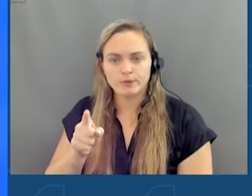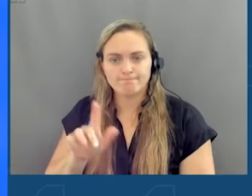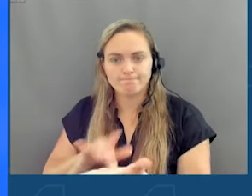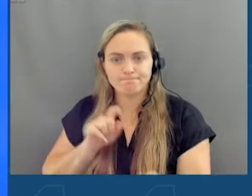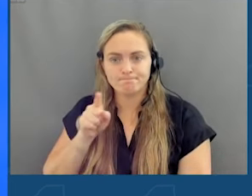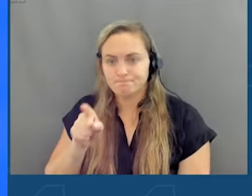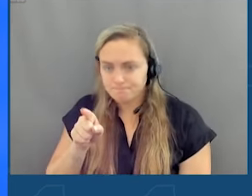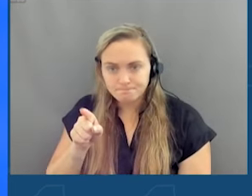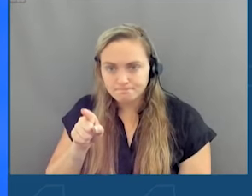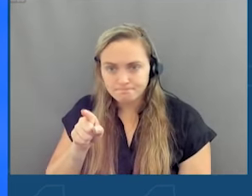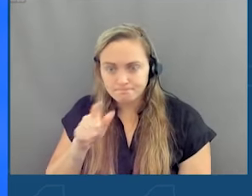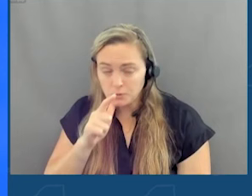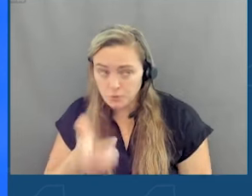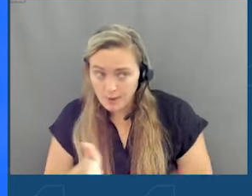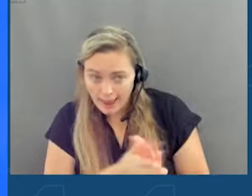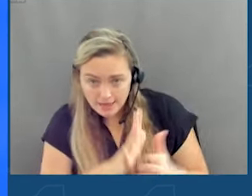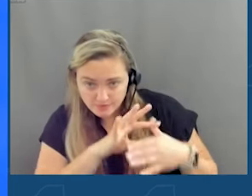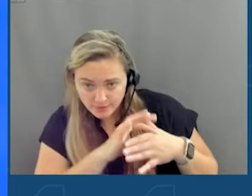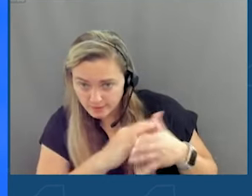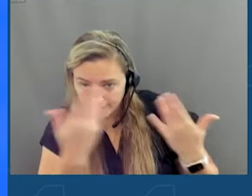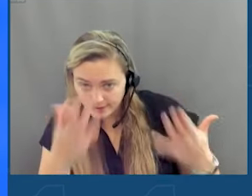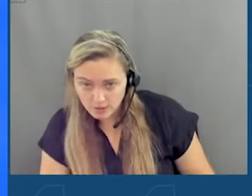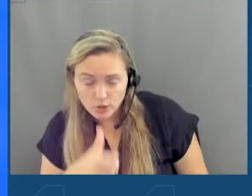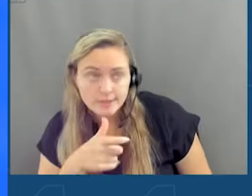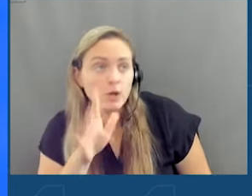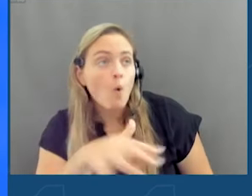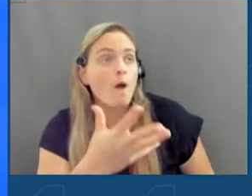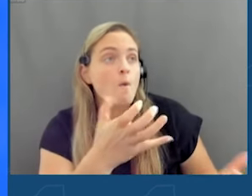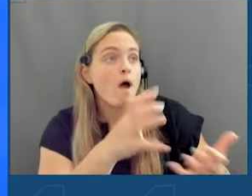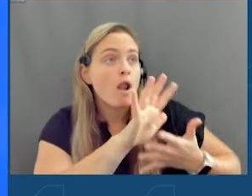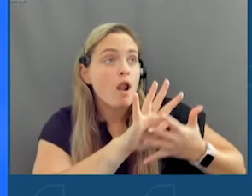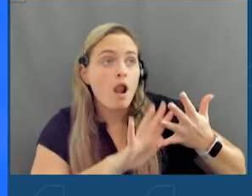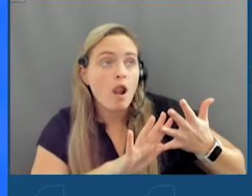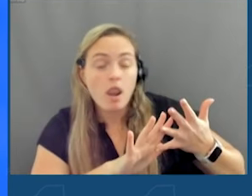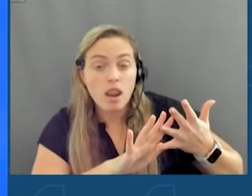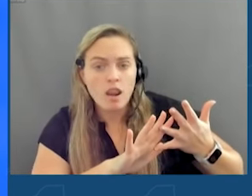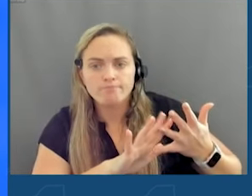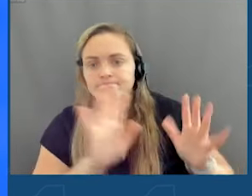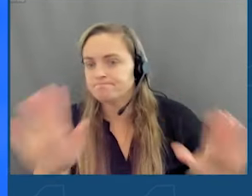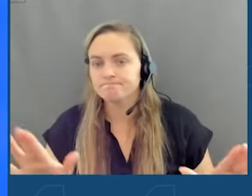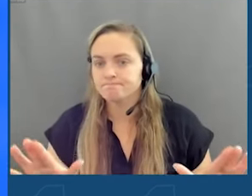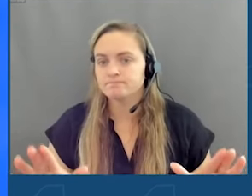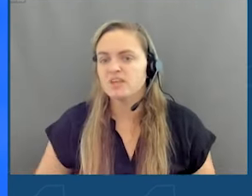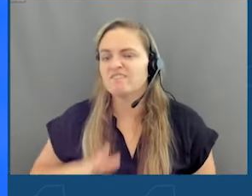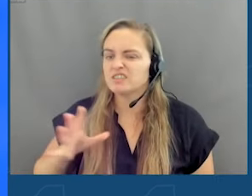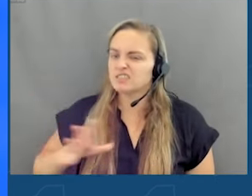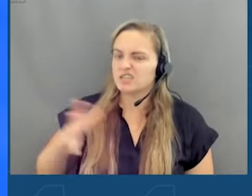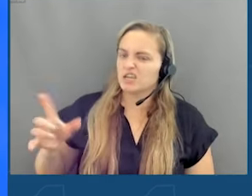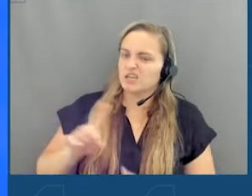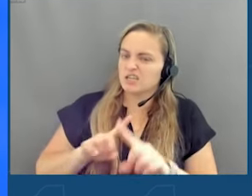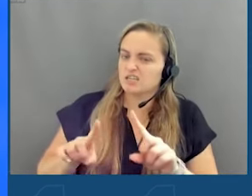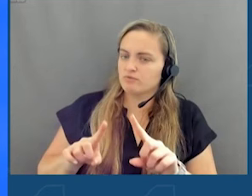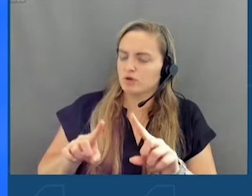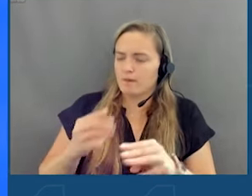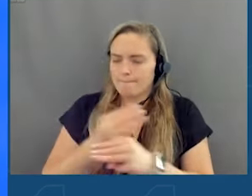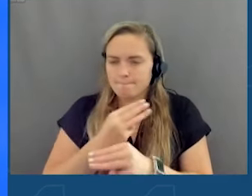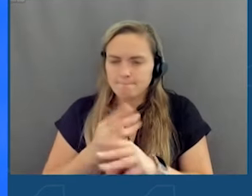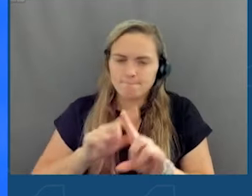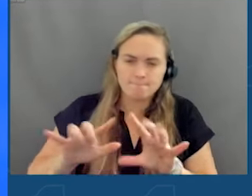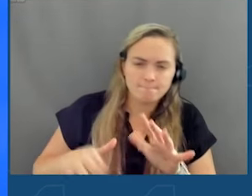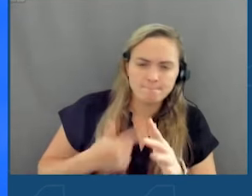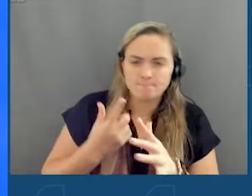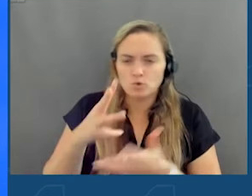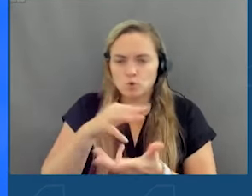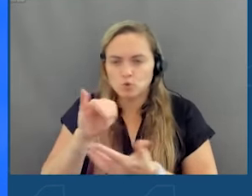You don't ask for this content. It finds its way to you by very sophisticated ways that the social media companies